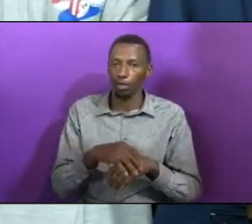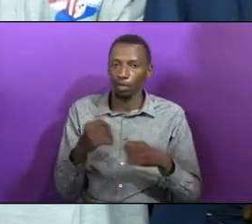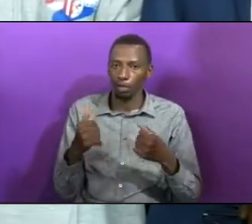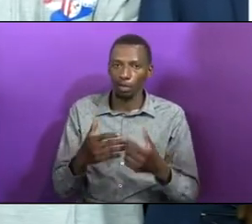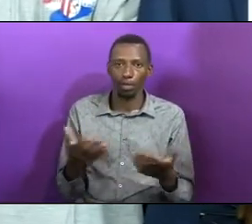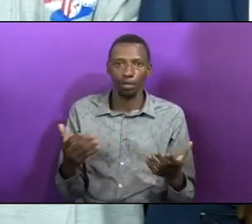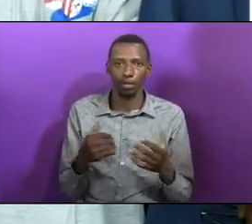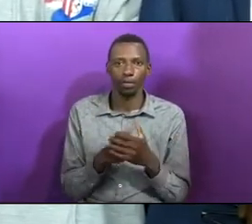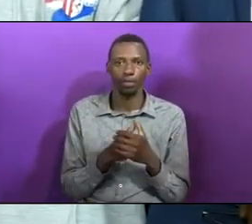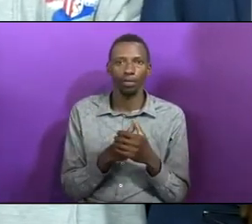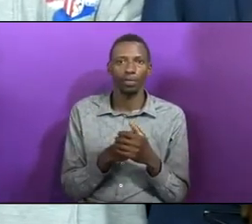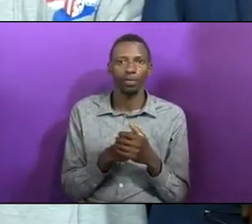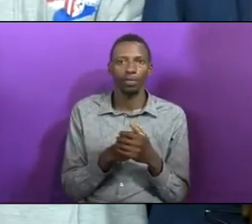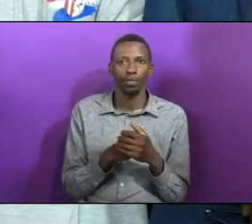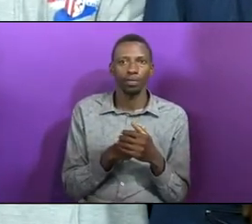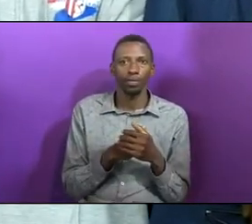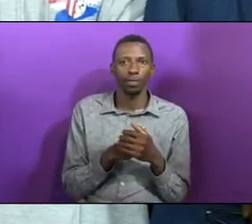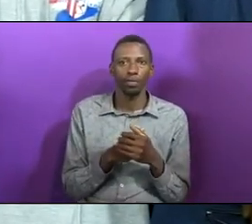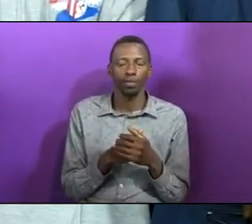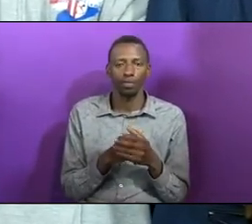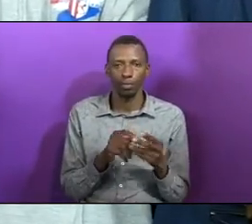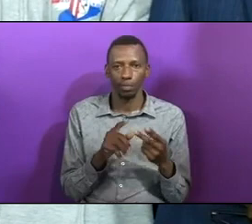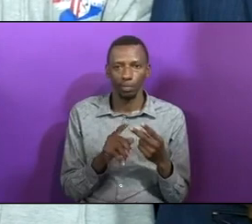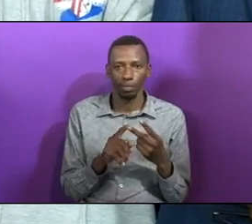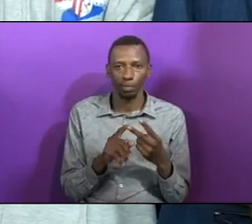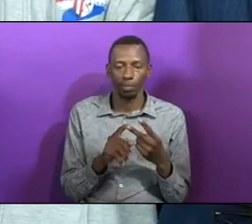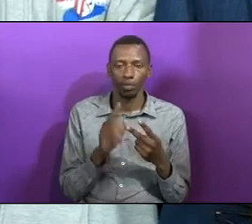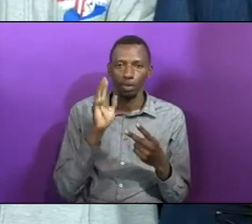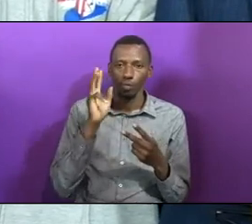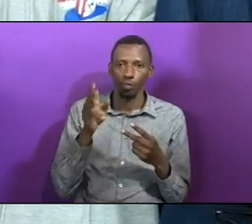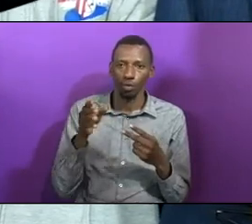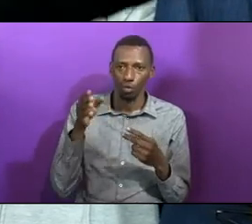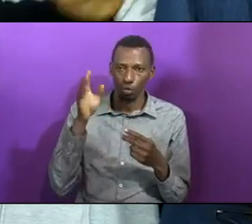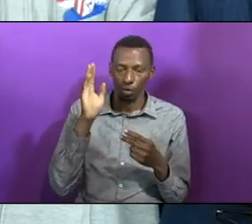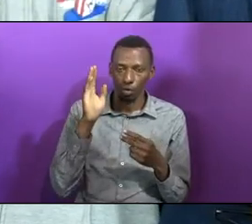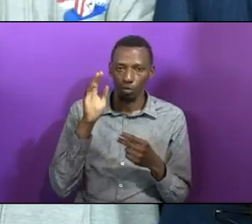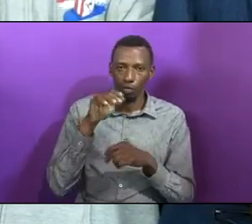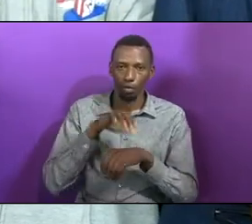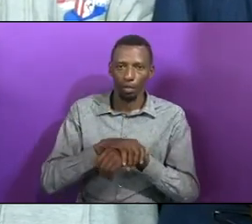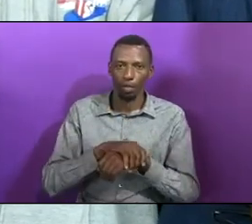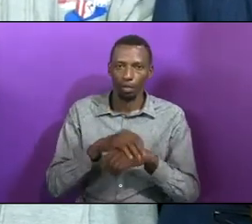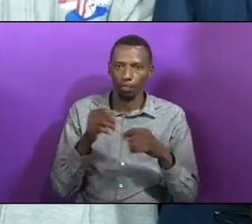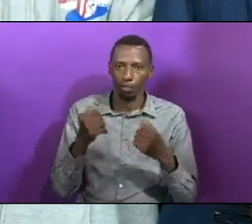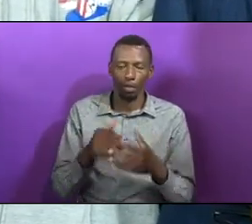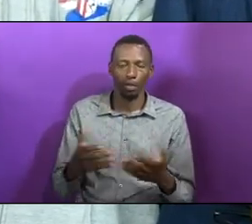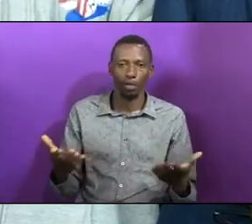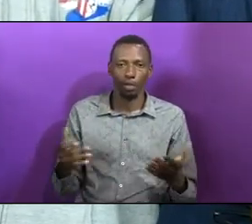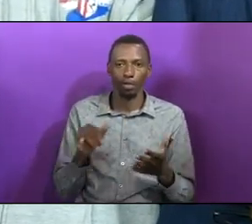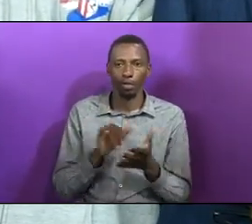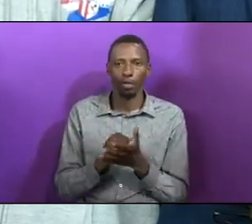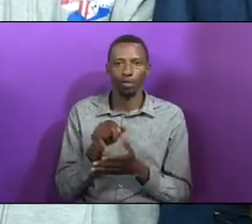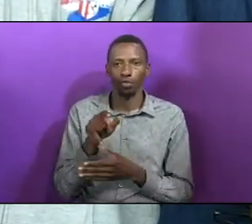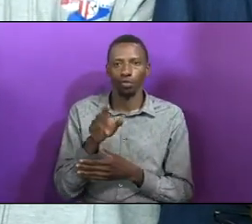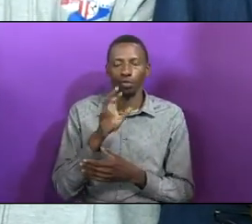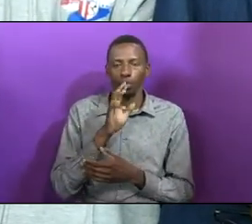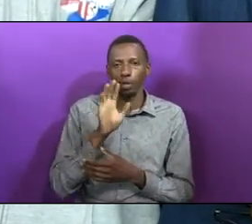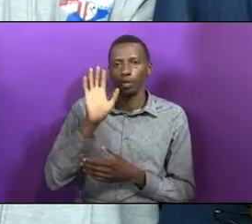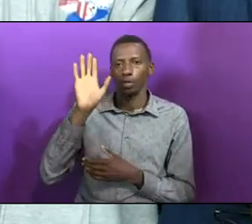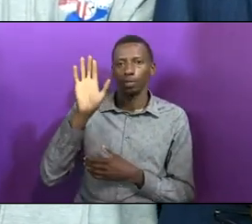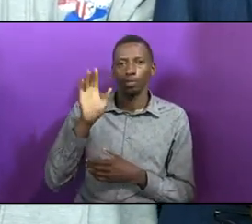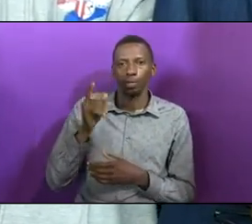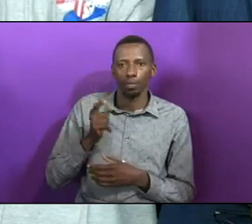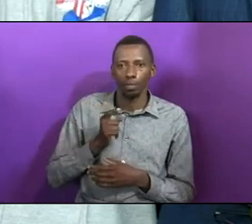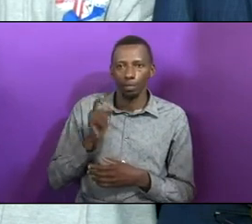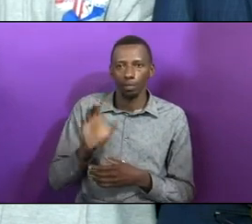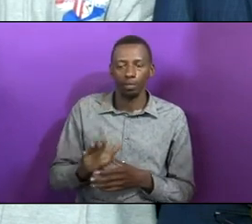Let's take it on our child. Will God get anything that you are his daughter? What is the profit that comes from the